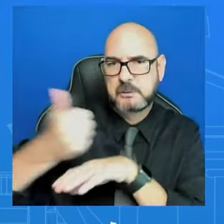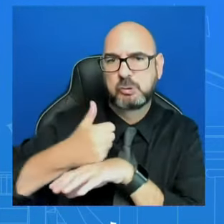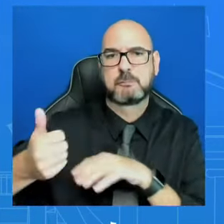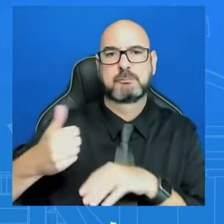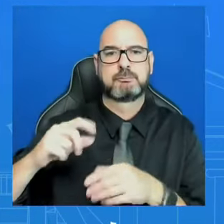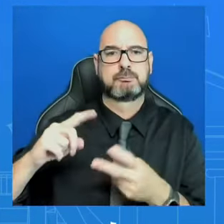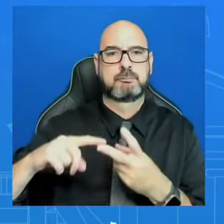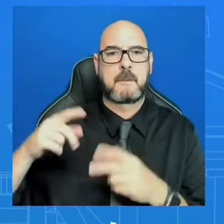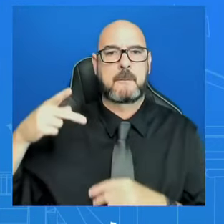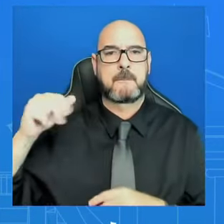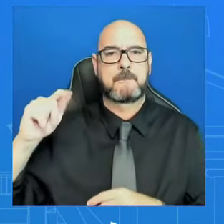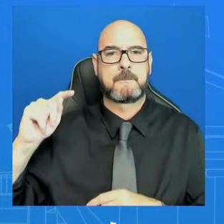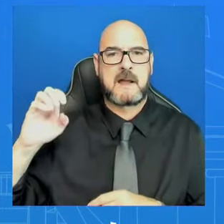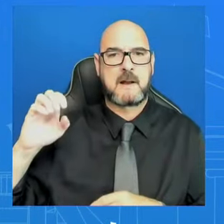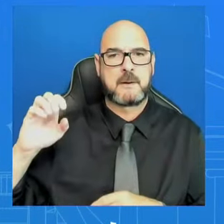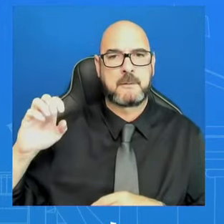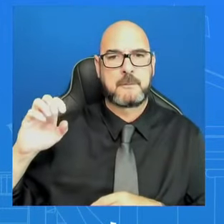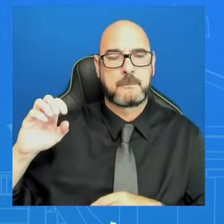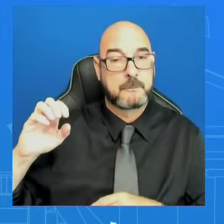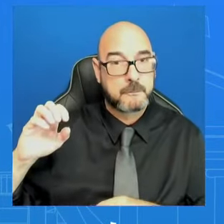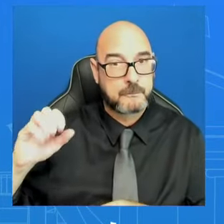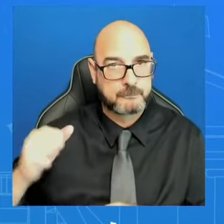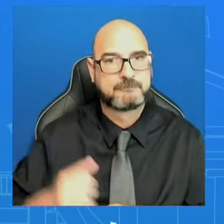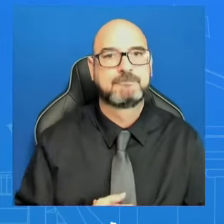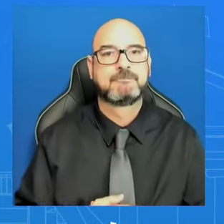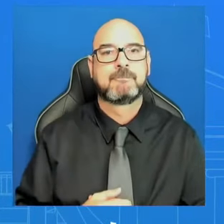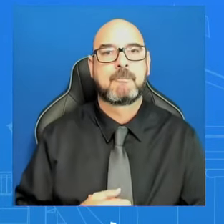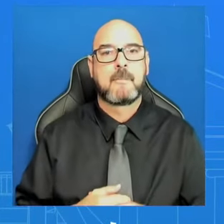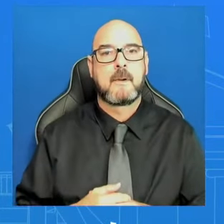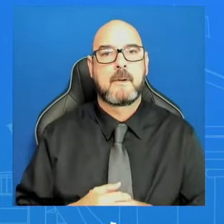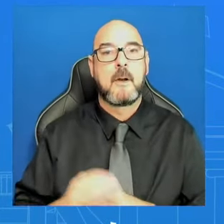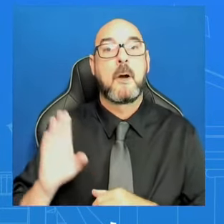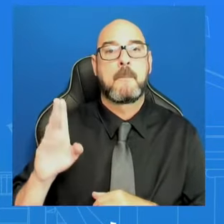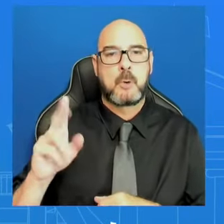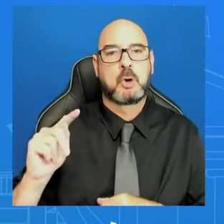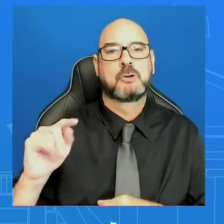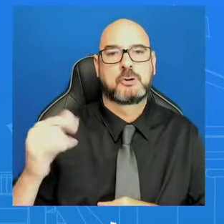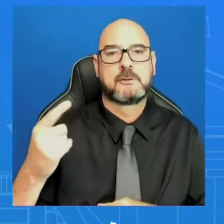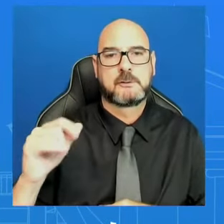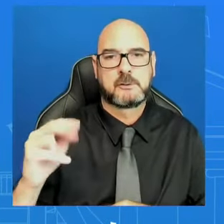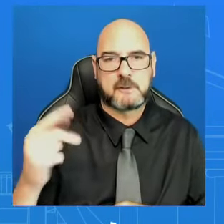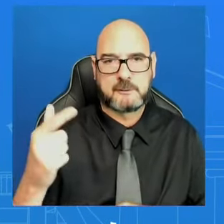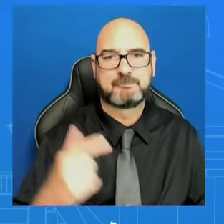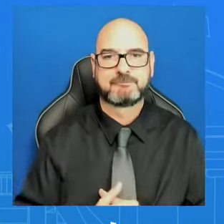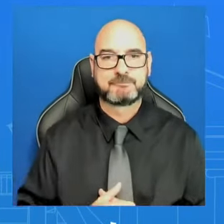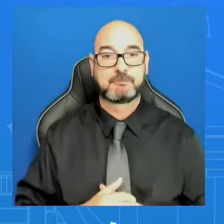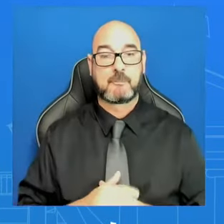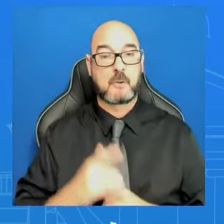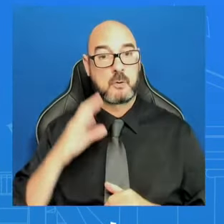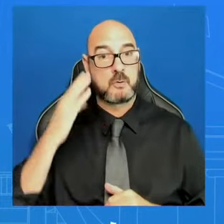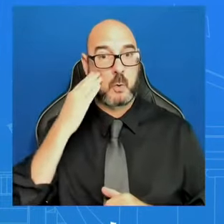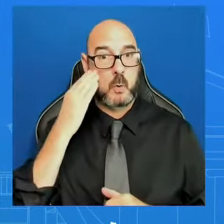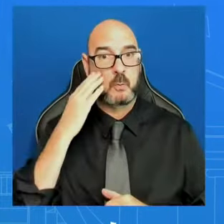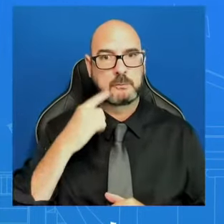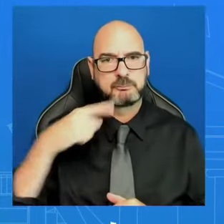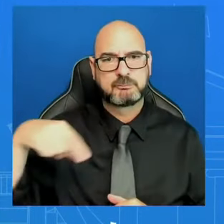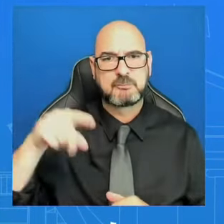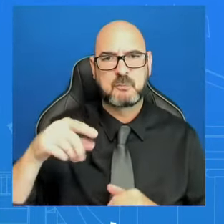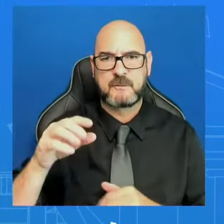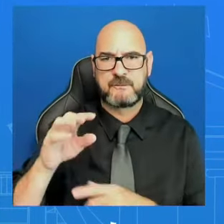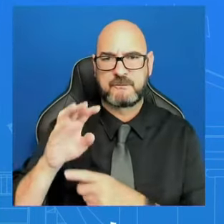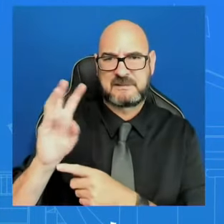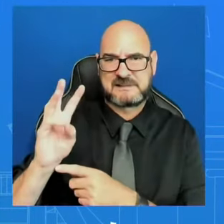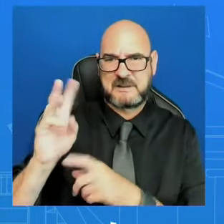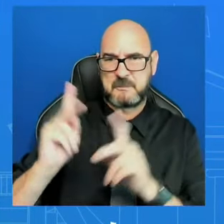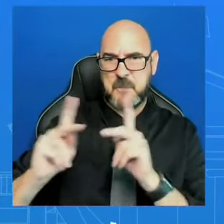individuals tragically lost their lives when the Francis Scott King Bridge collapsed last week. They